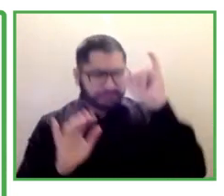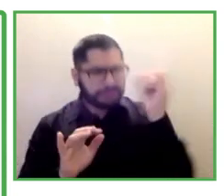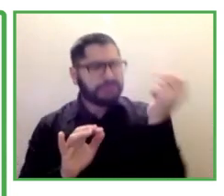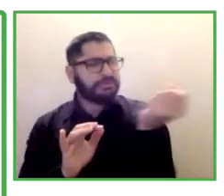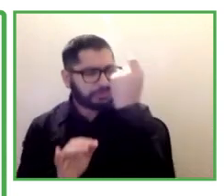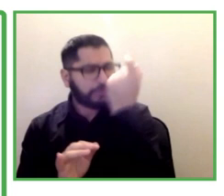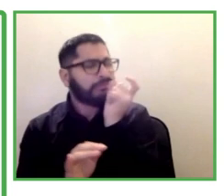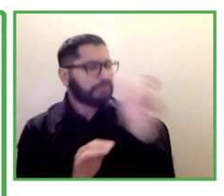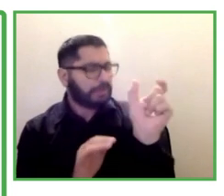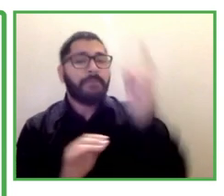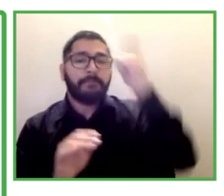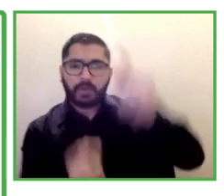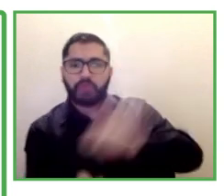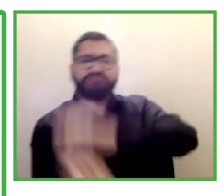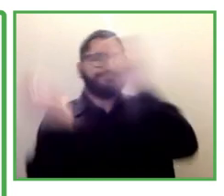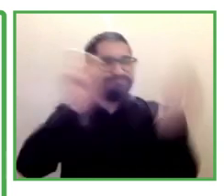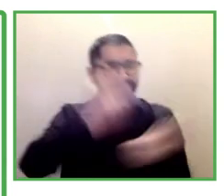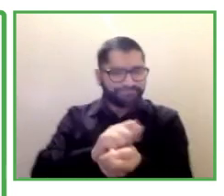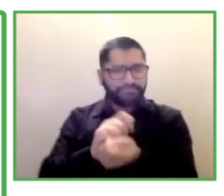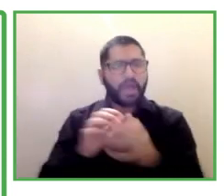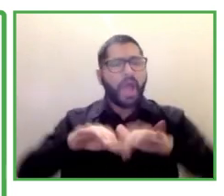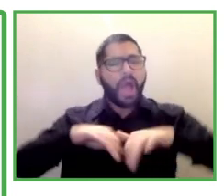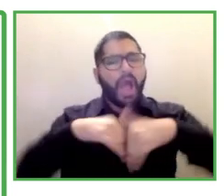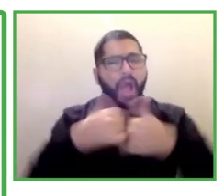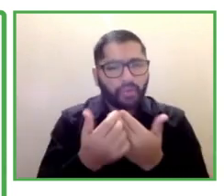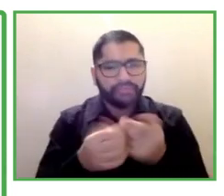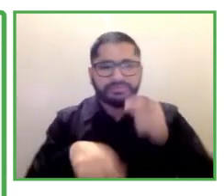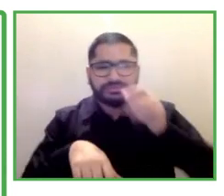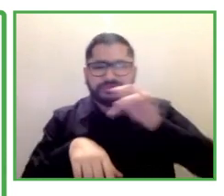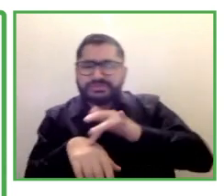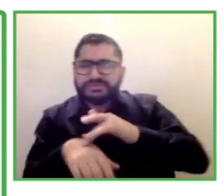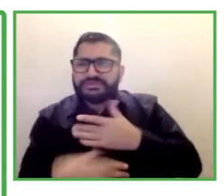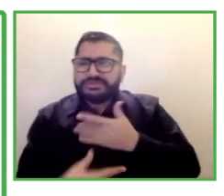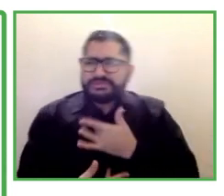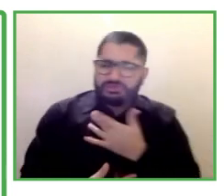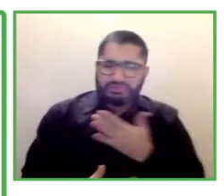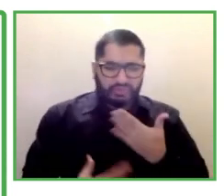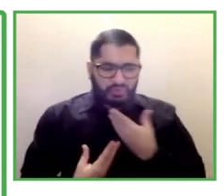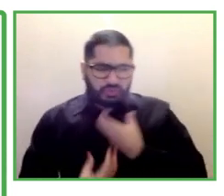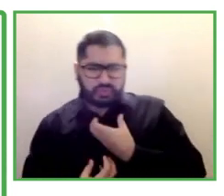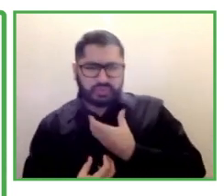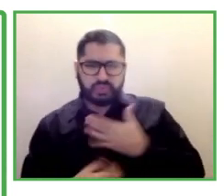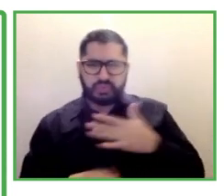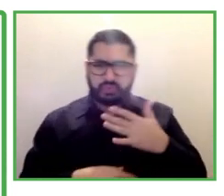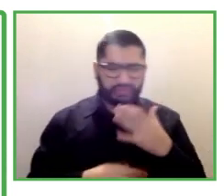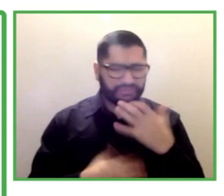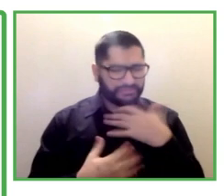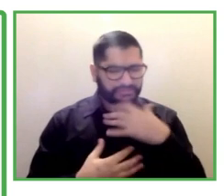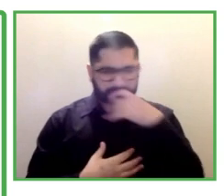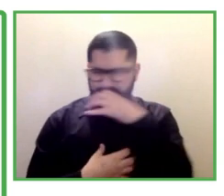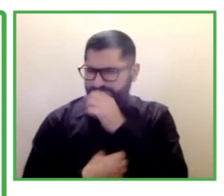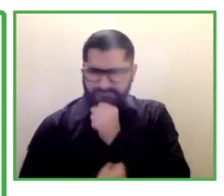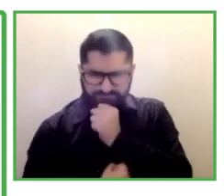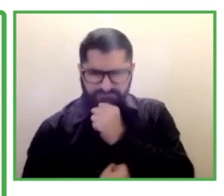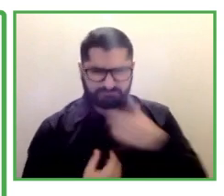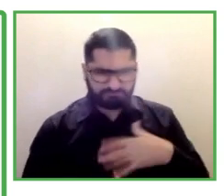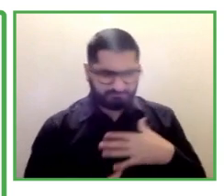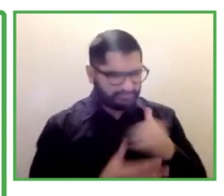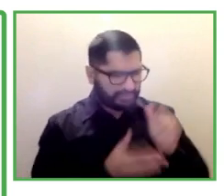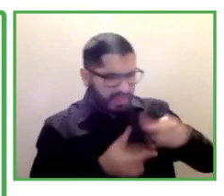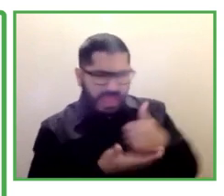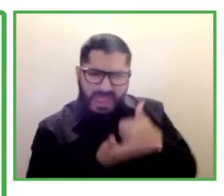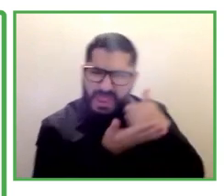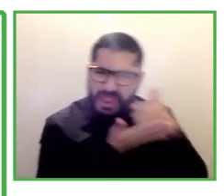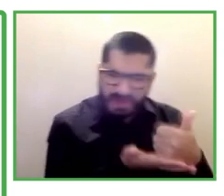And remember that assistive devices, a wheelchair, crutches, guide dog, are part of the personal space of that employee. Do not